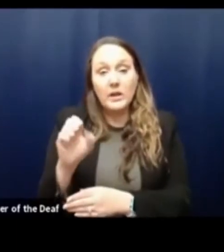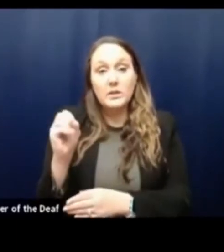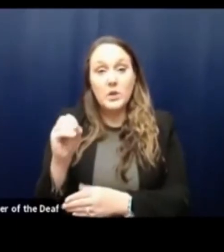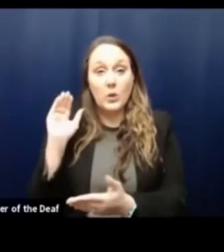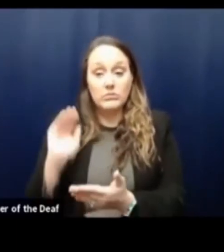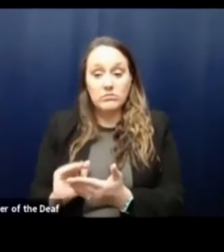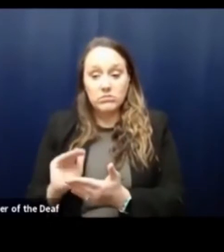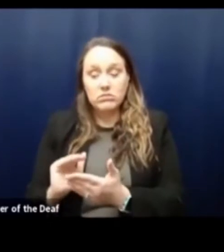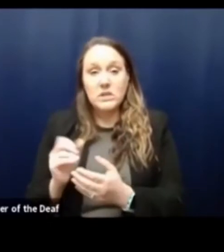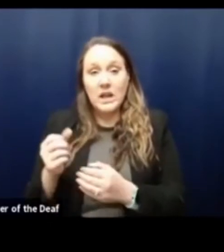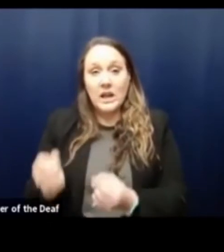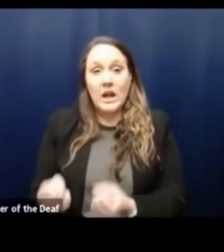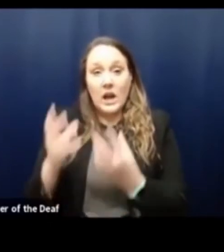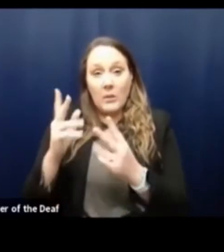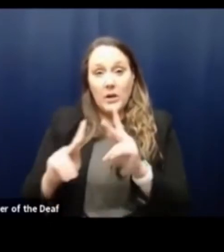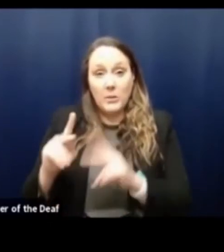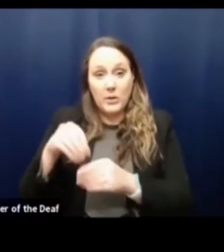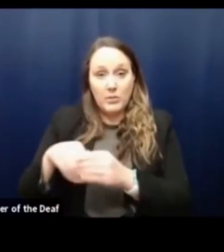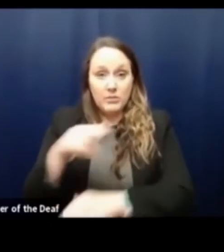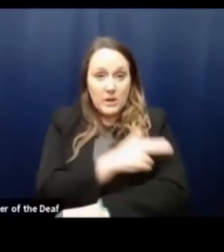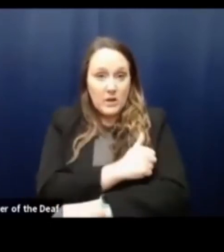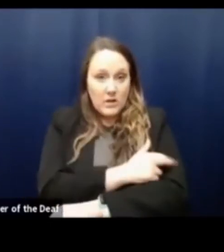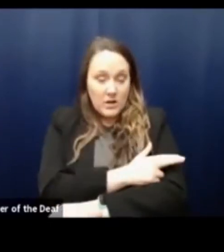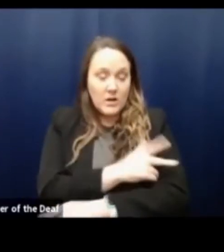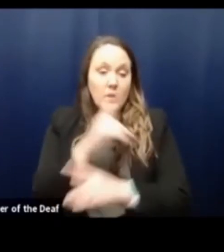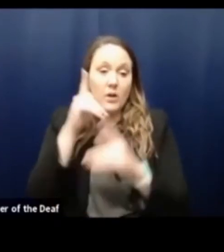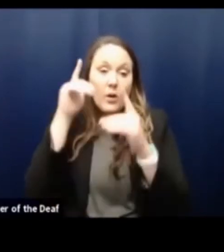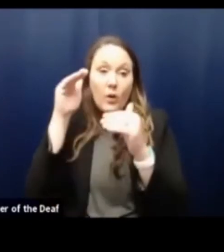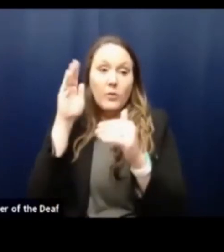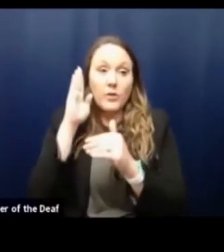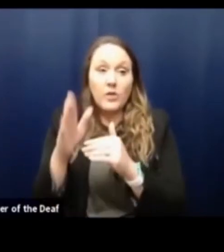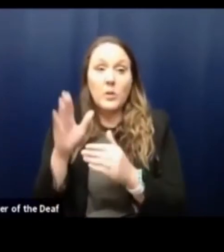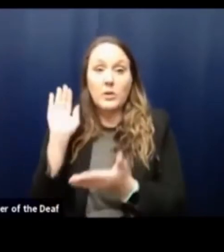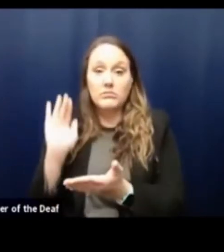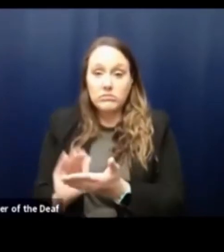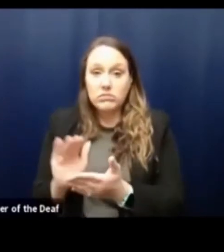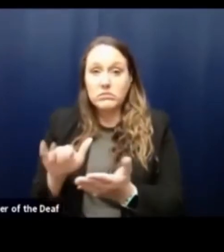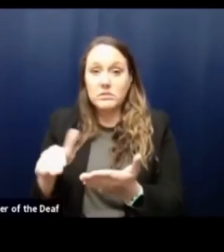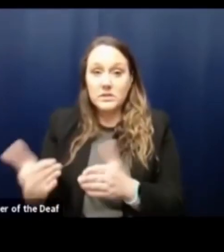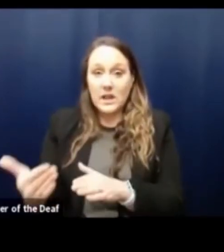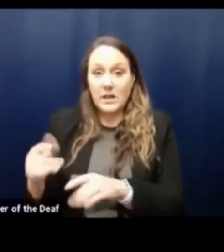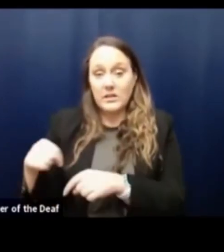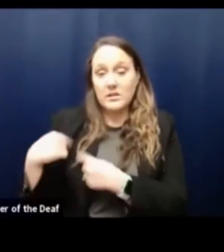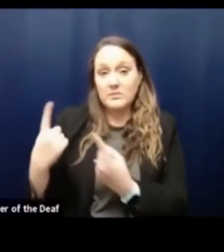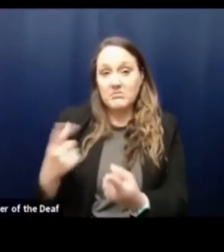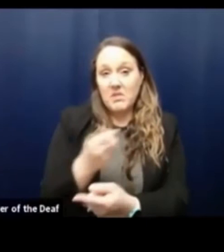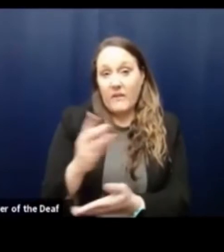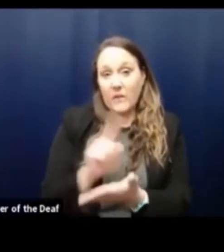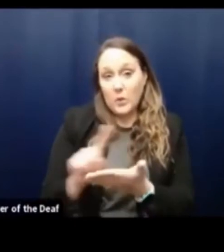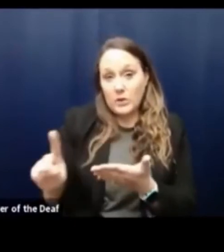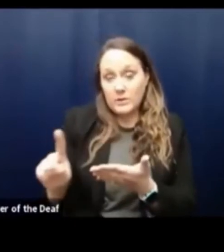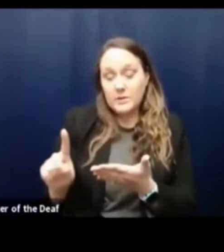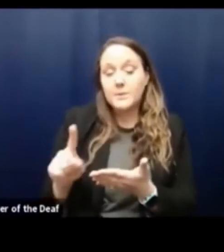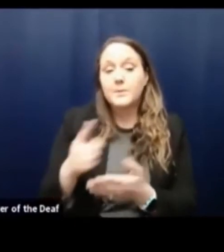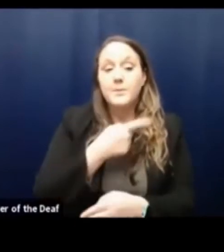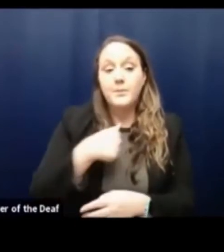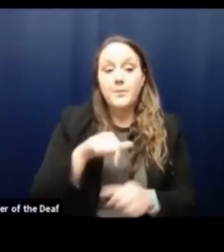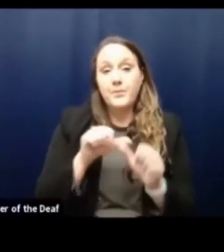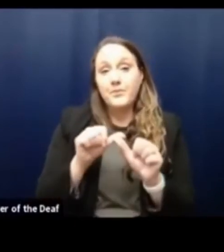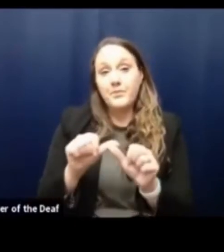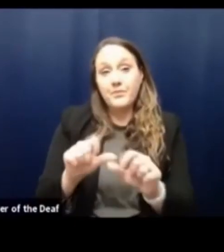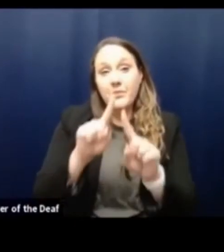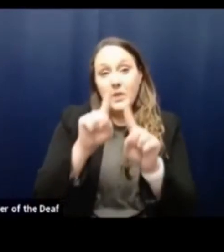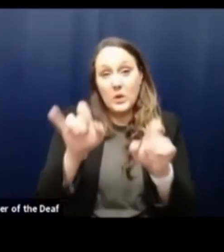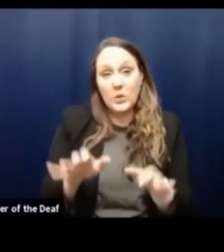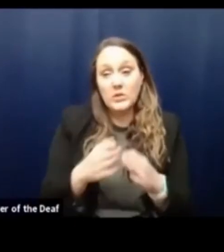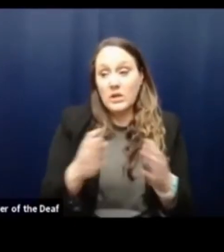number of hospitalizations and hopefully deaths over the past several weeks. We continue to test widely